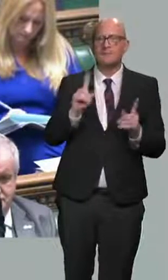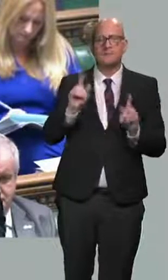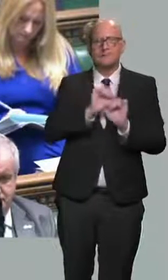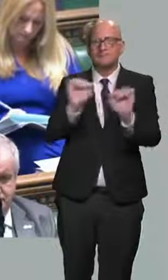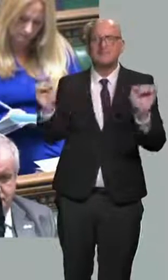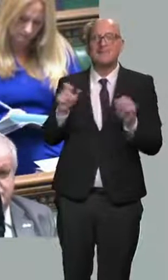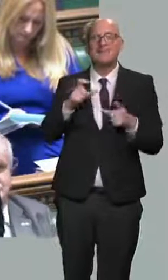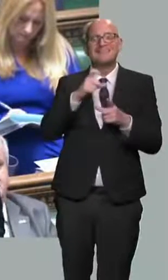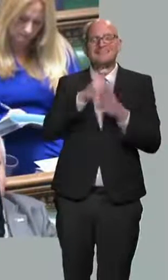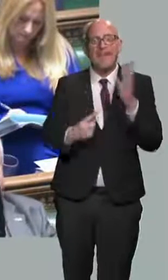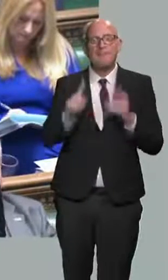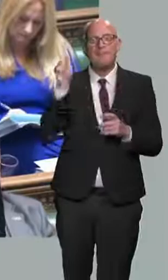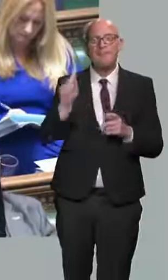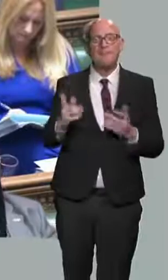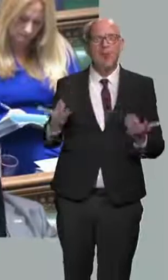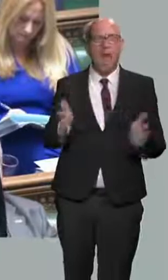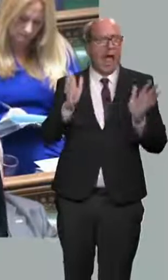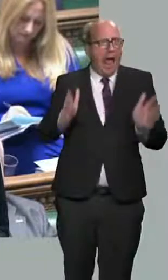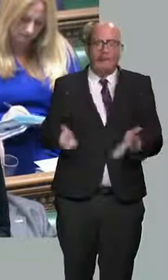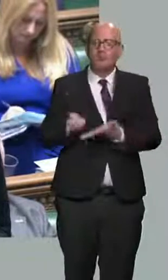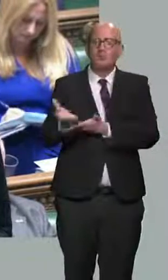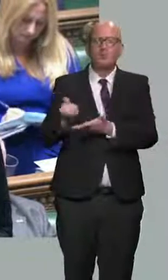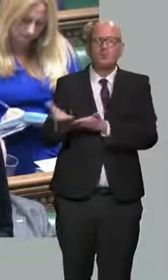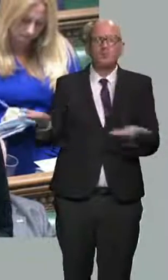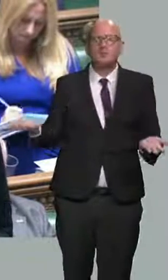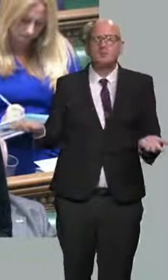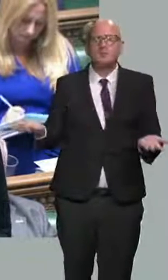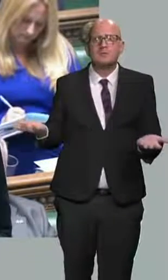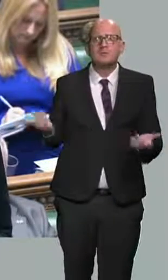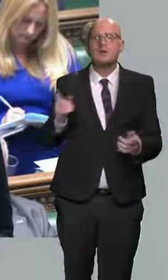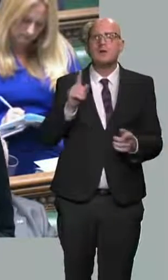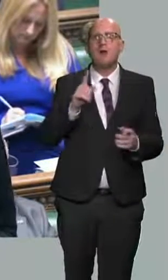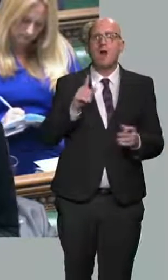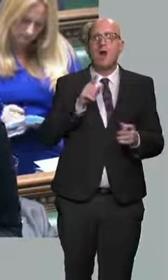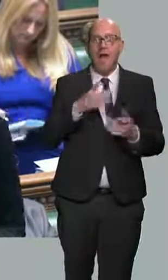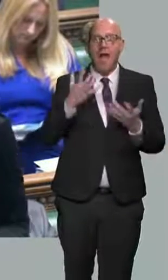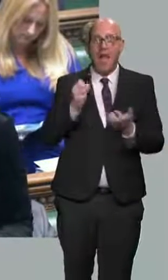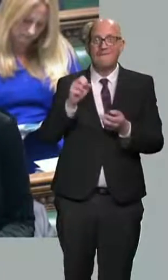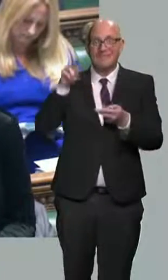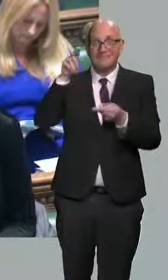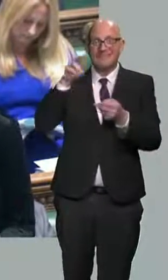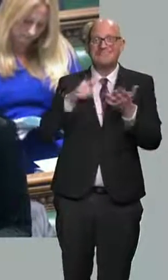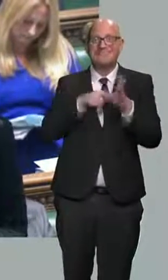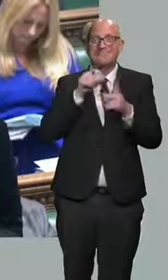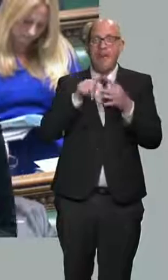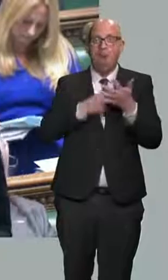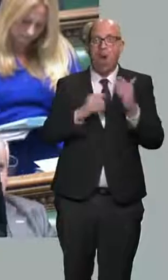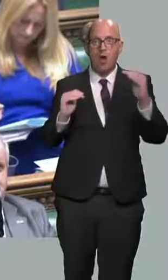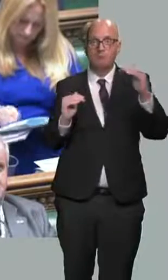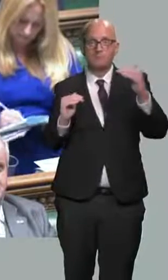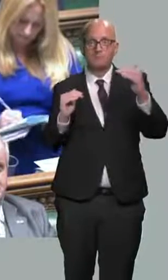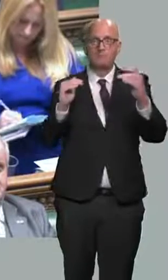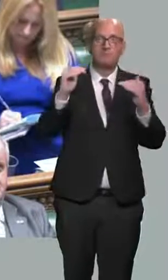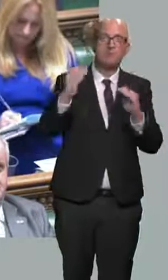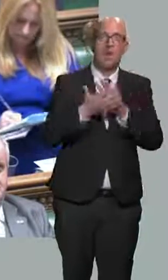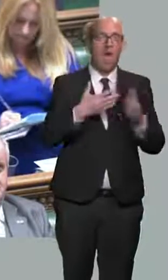option in those costs. A taper put in place that only helps people that are in work, benefits just not going far enough as they do not